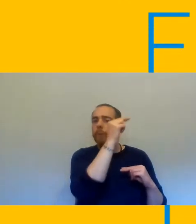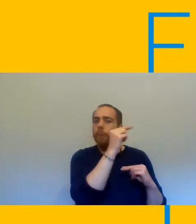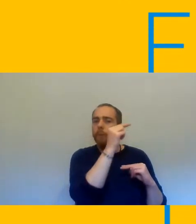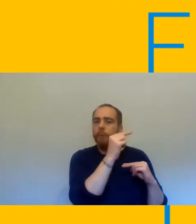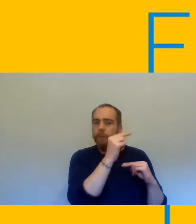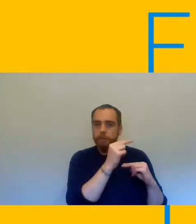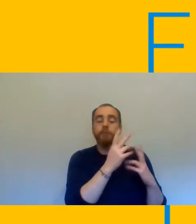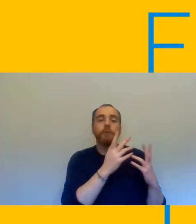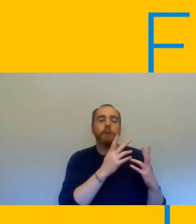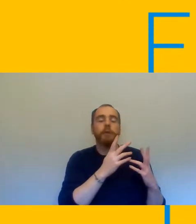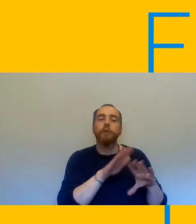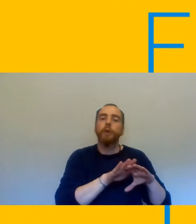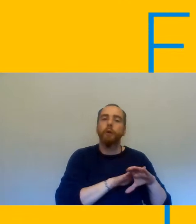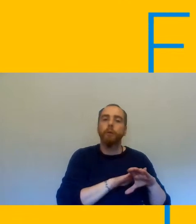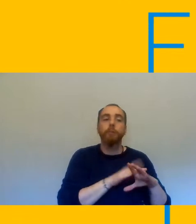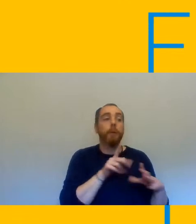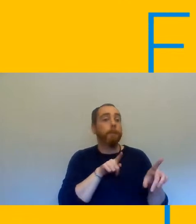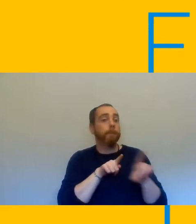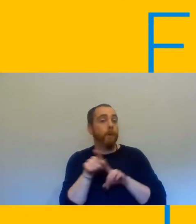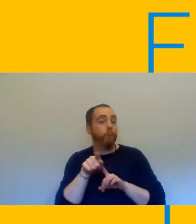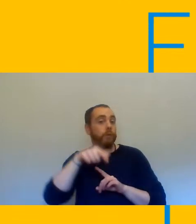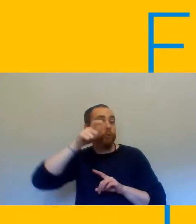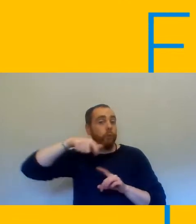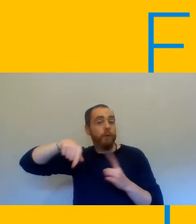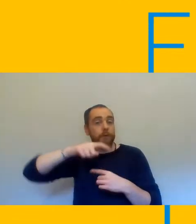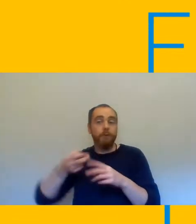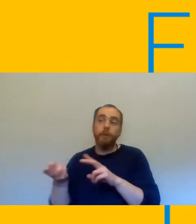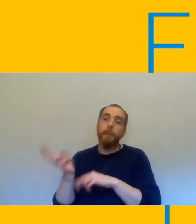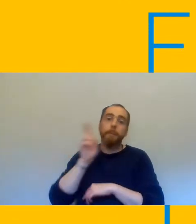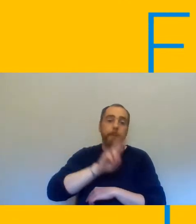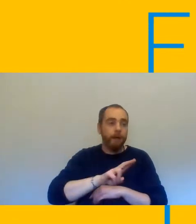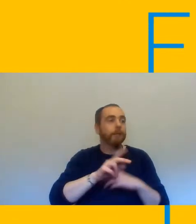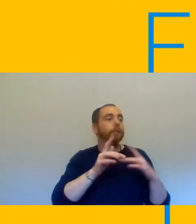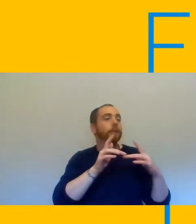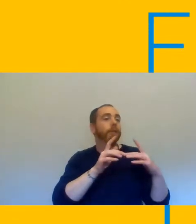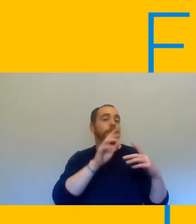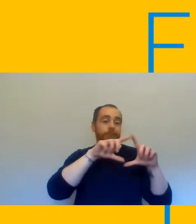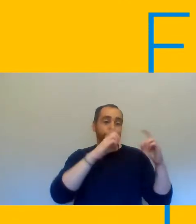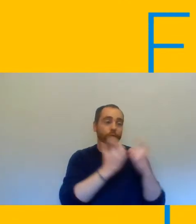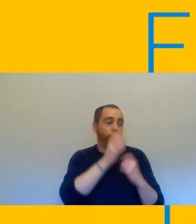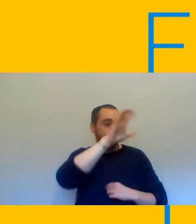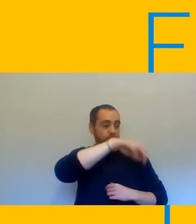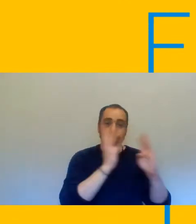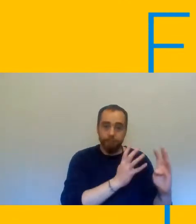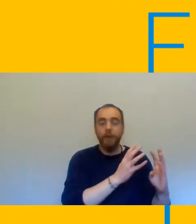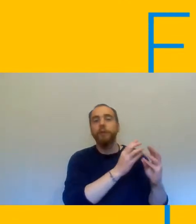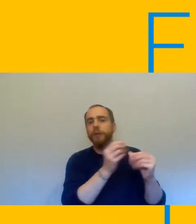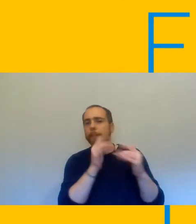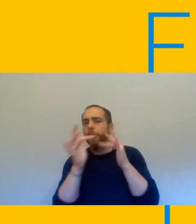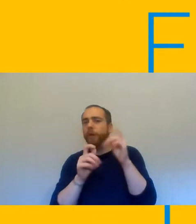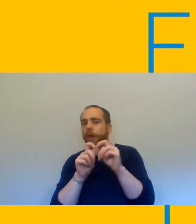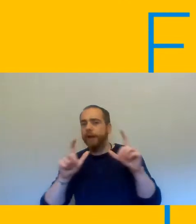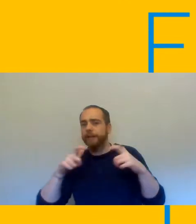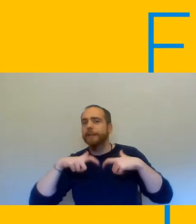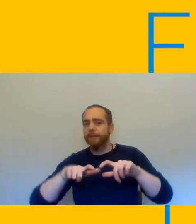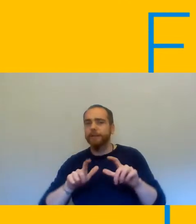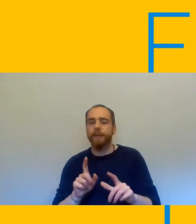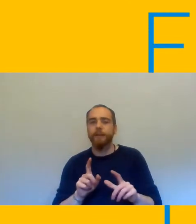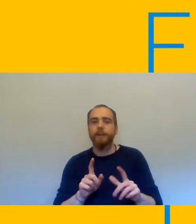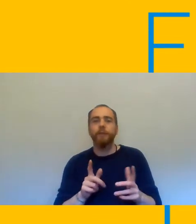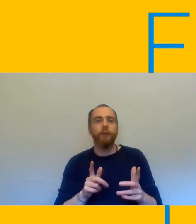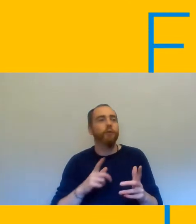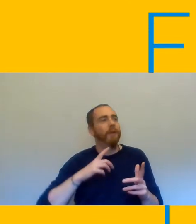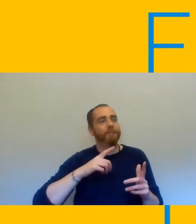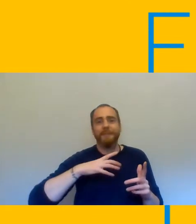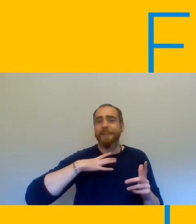uh learning and also remote learning and i think we need to plan for that so uh personally what i i i am going to do